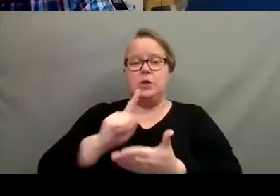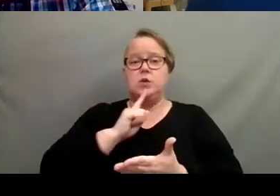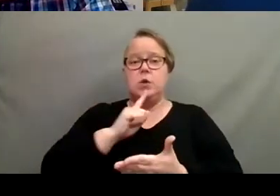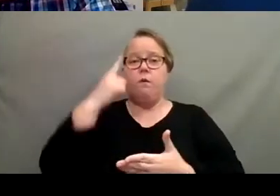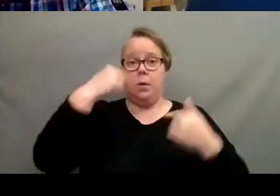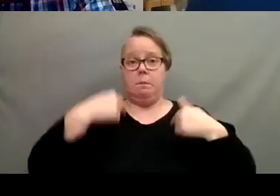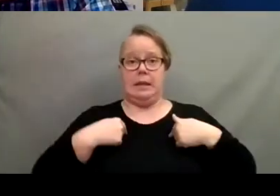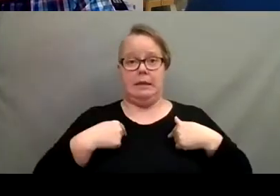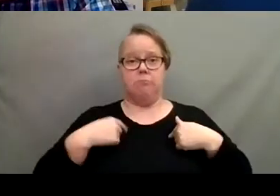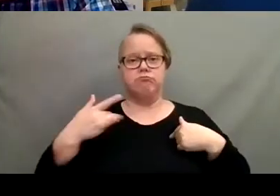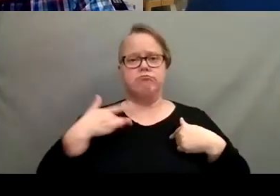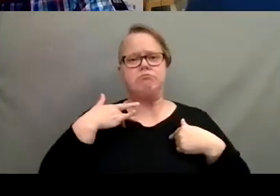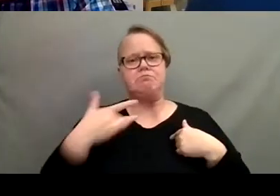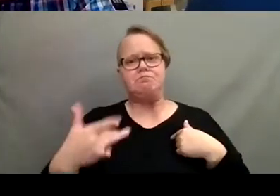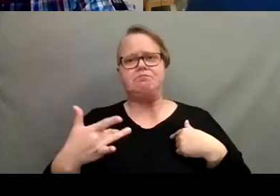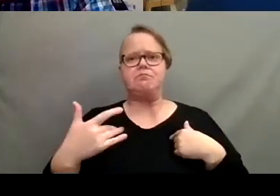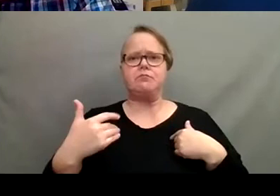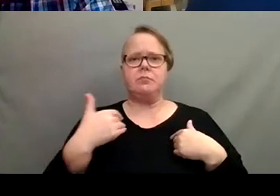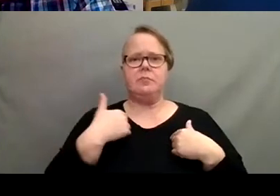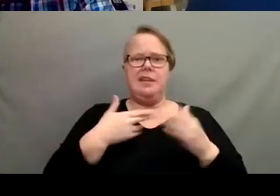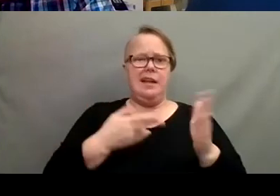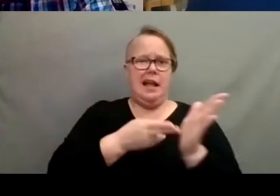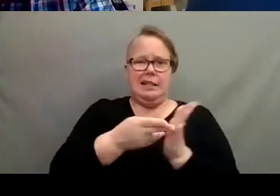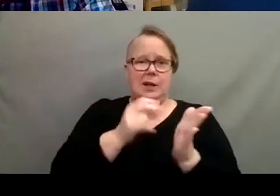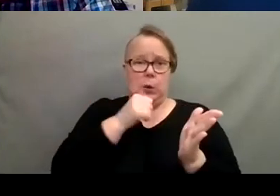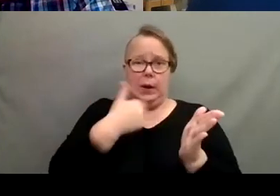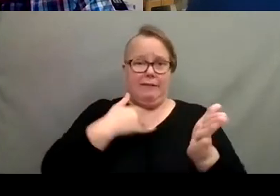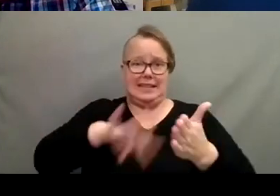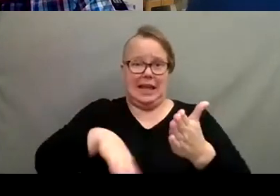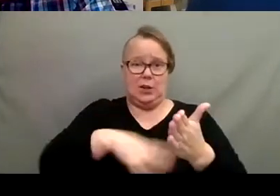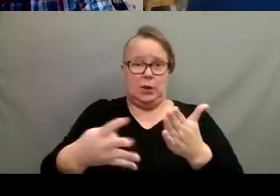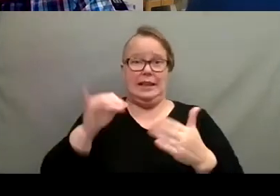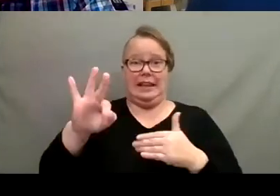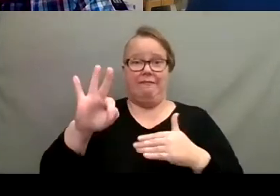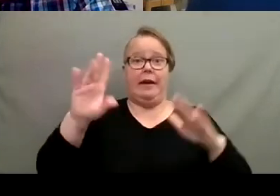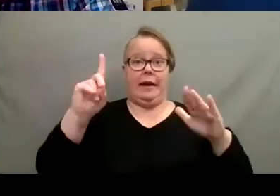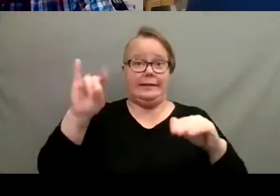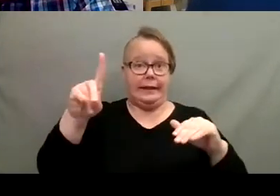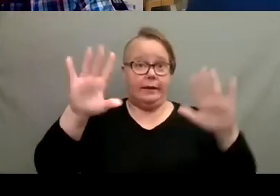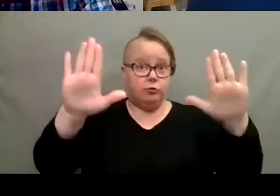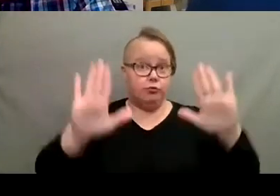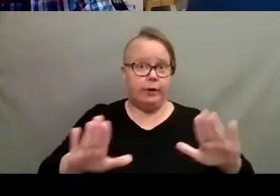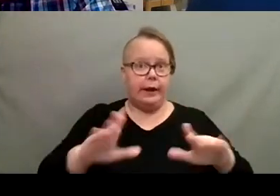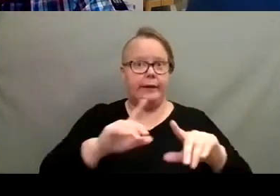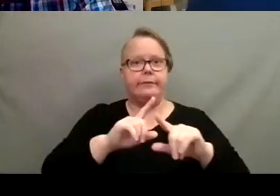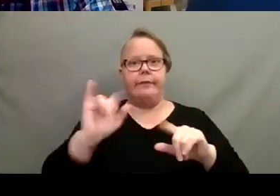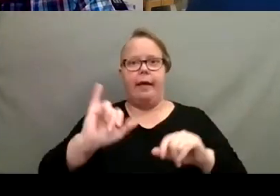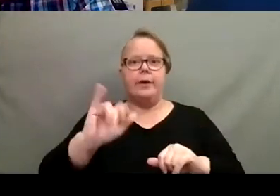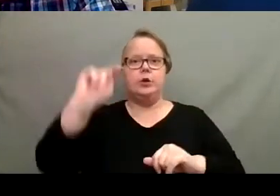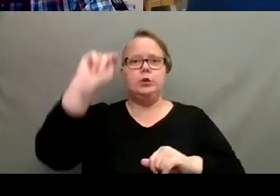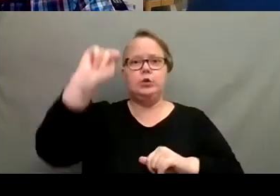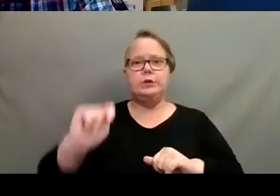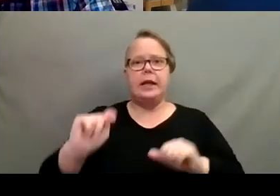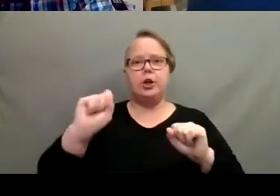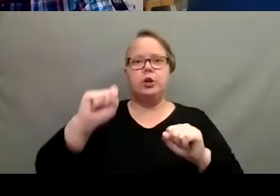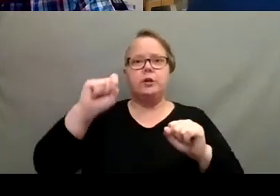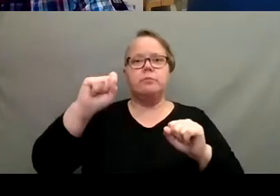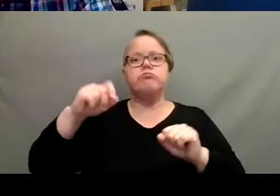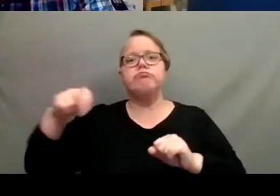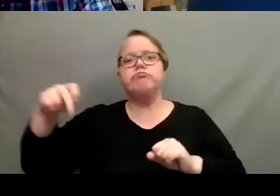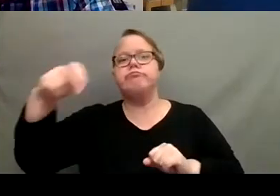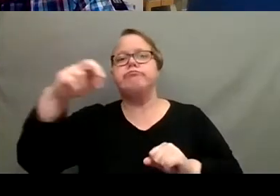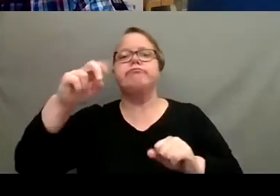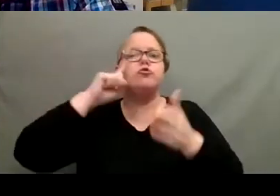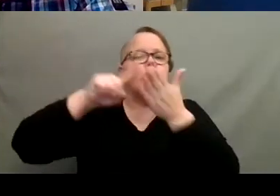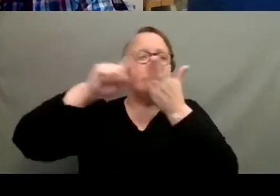kind of have, honestly, I don't have a schedule. If I did, it'd be great. And like on Tuesdays, I could walk around and check my houseplants and see,